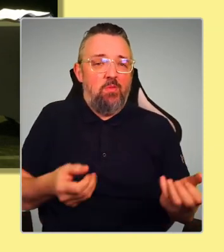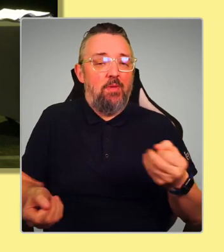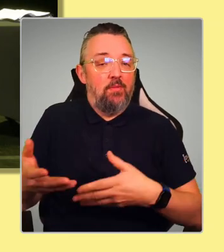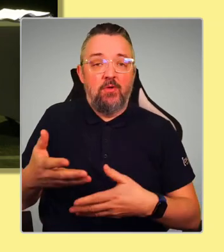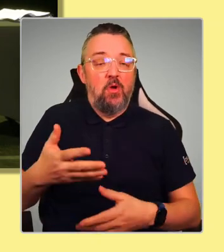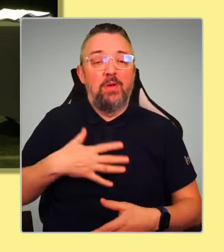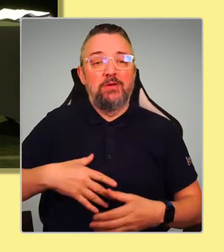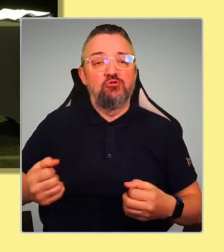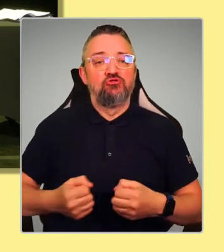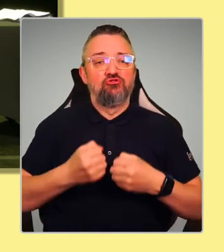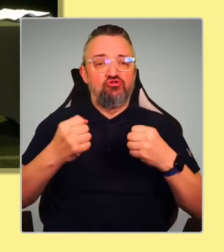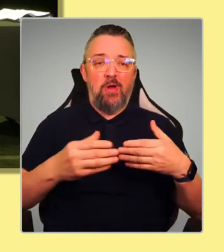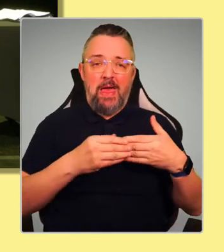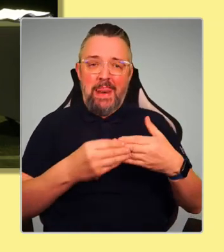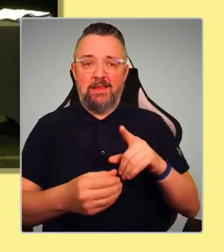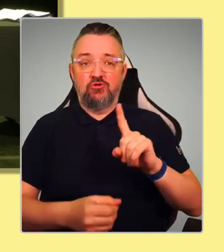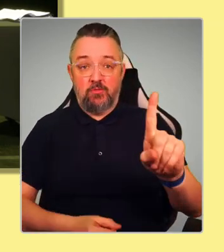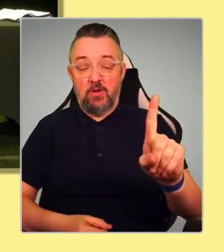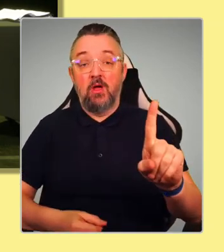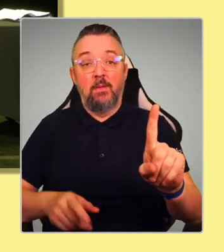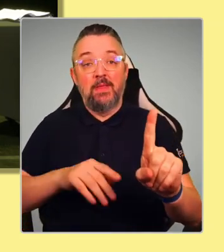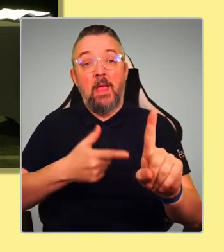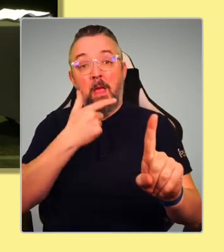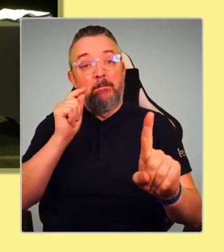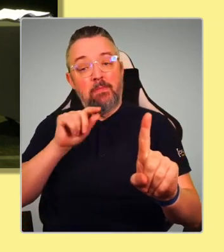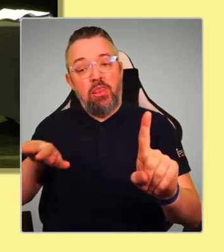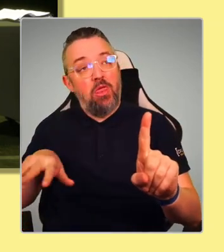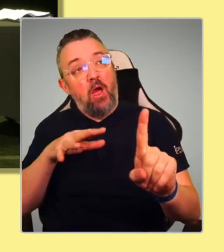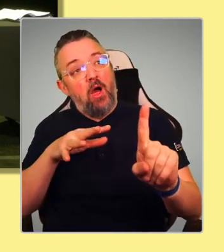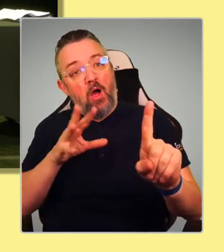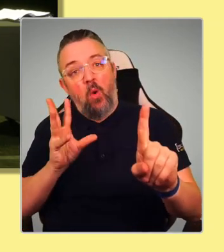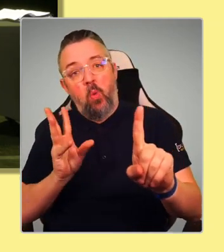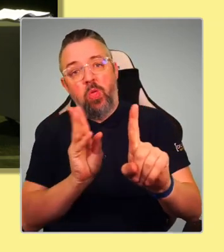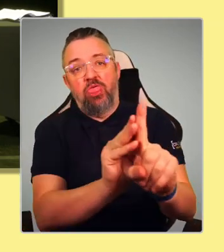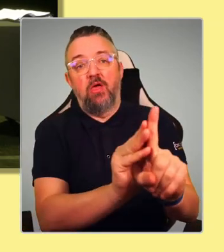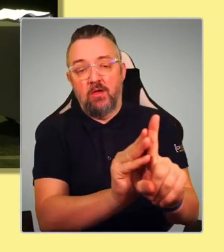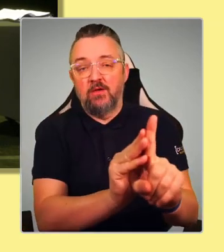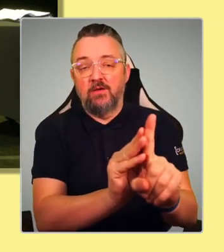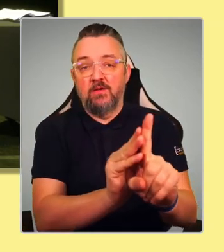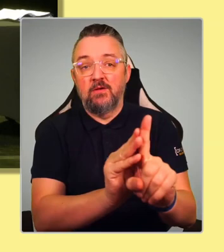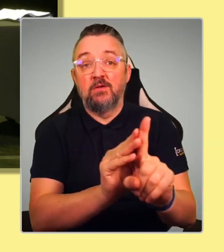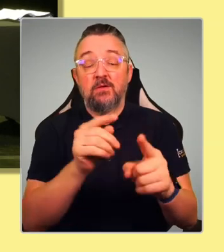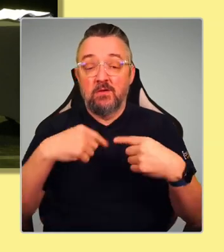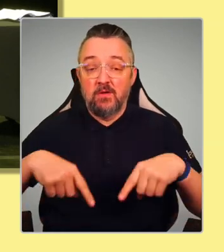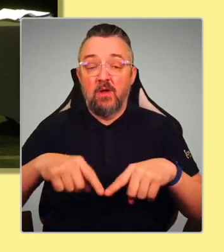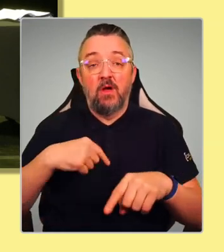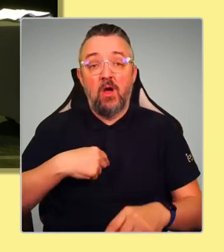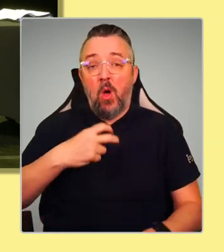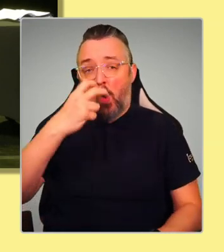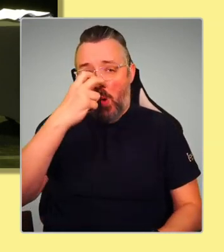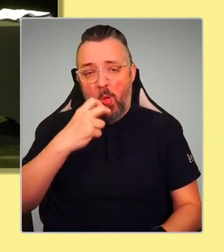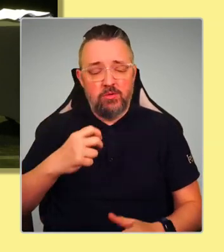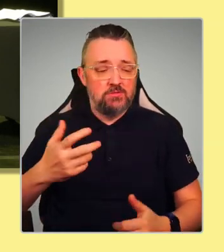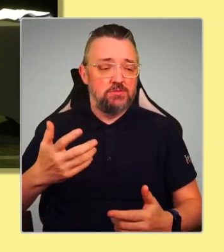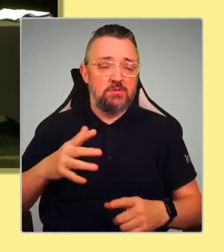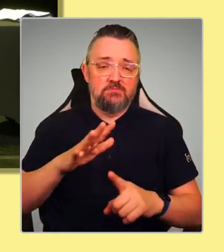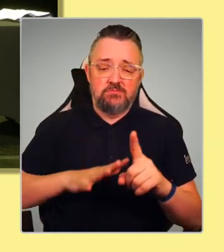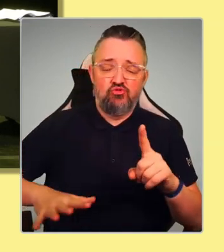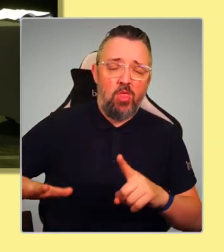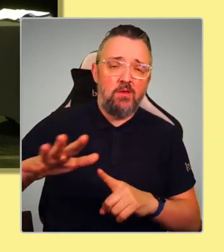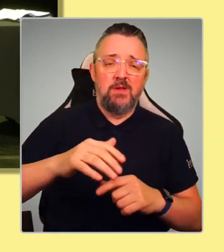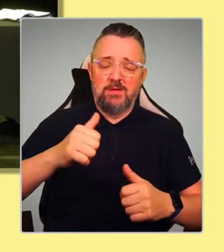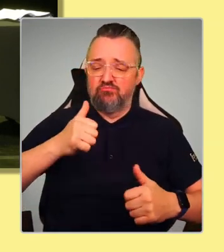people with them is what's required. We're an old, proud, ancient country with talent that the world is,